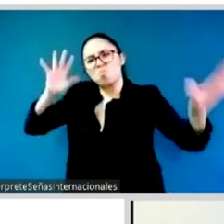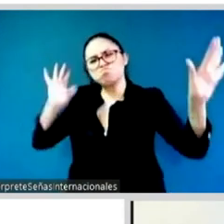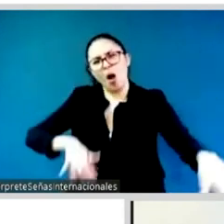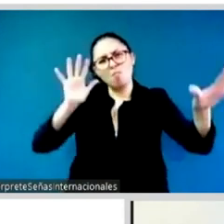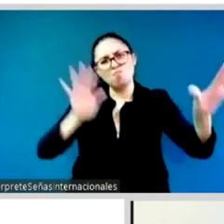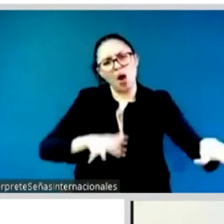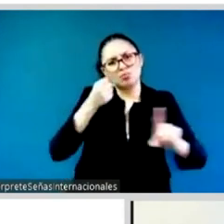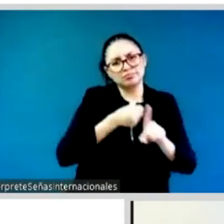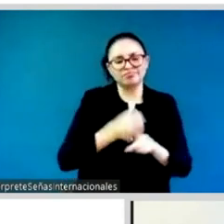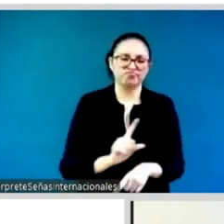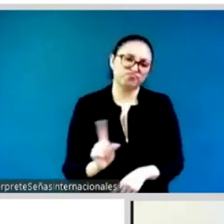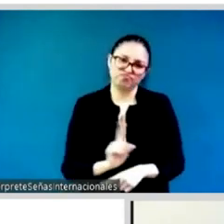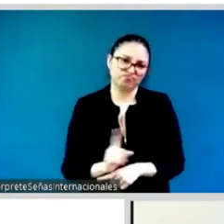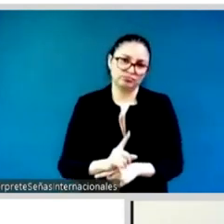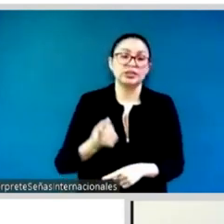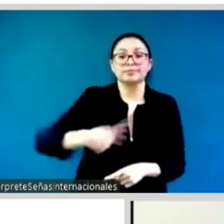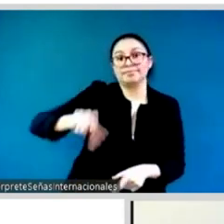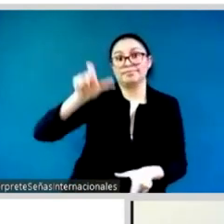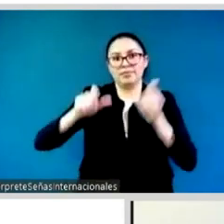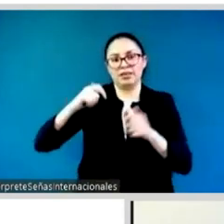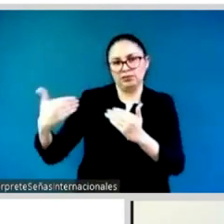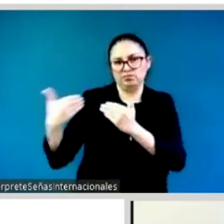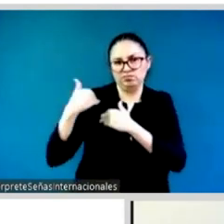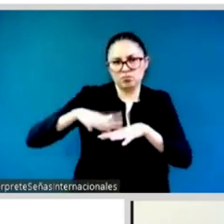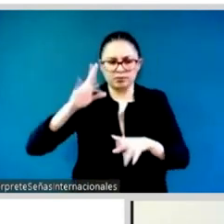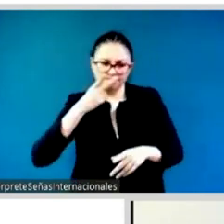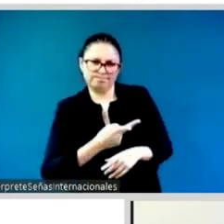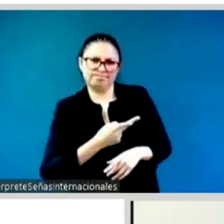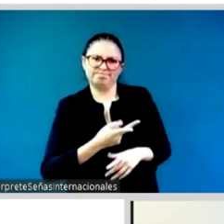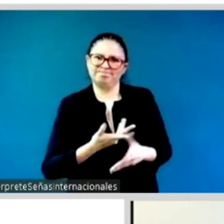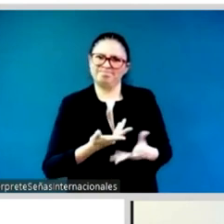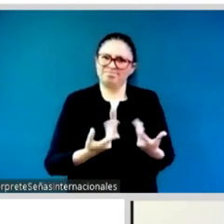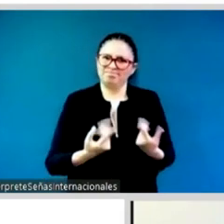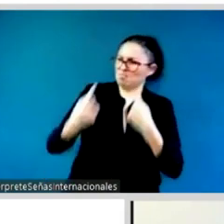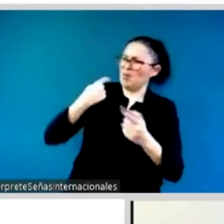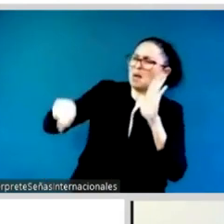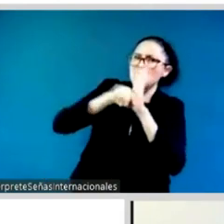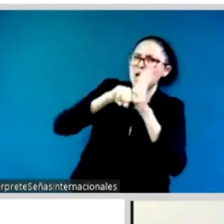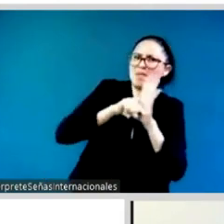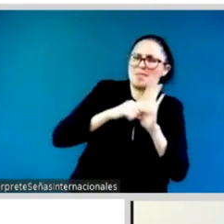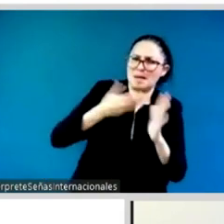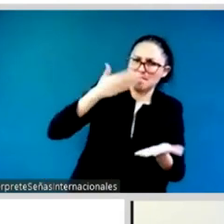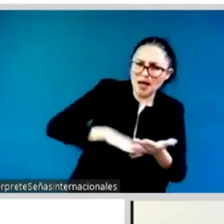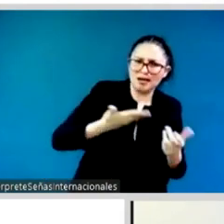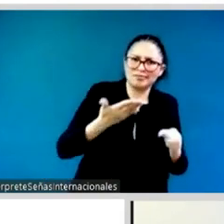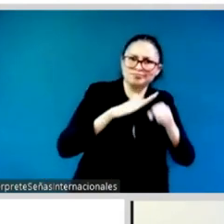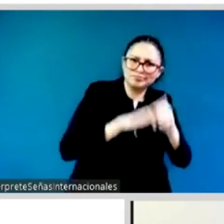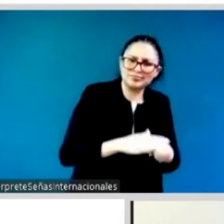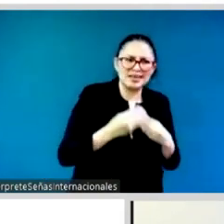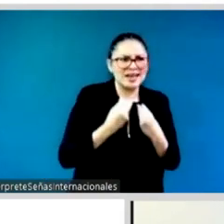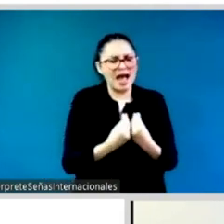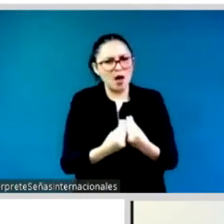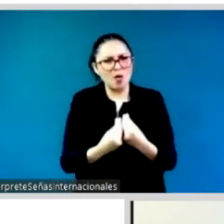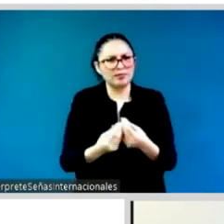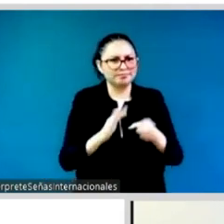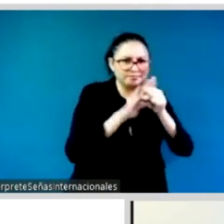harassment online and offline. So this Action Coalition is really important in that context. And